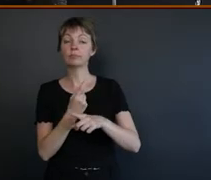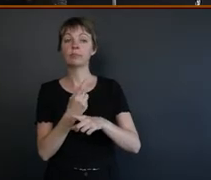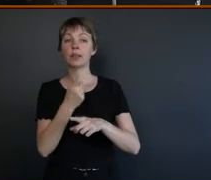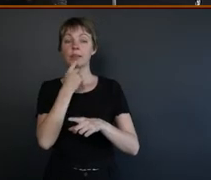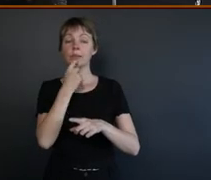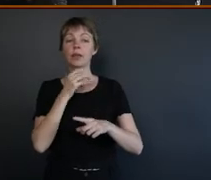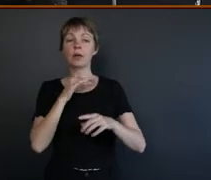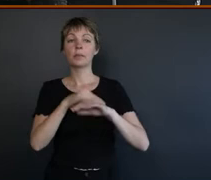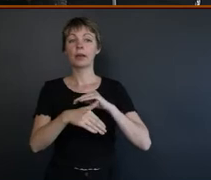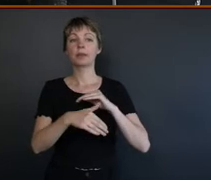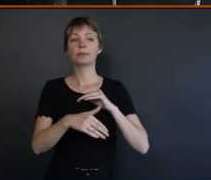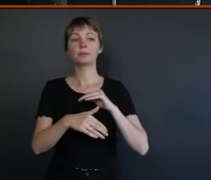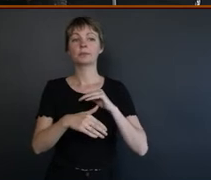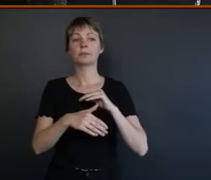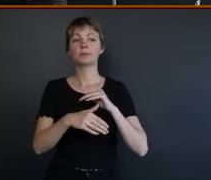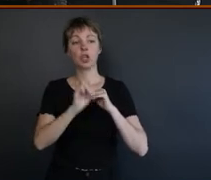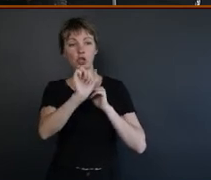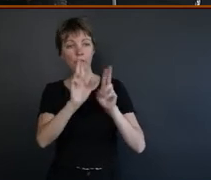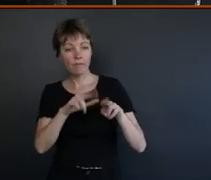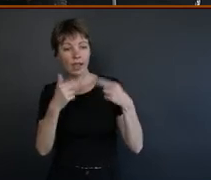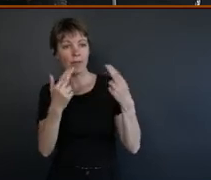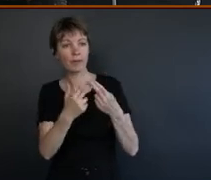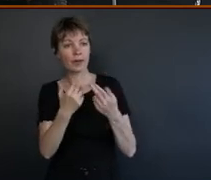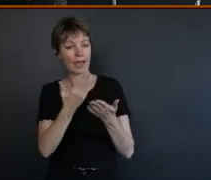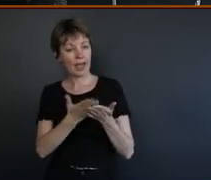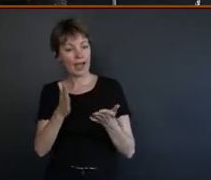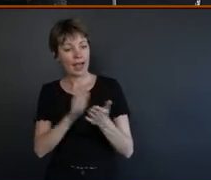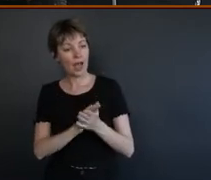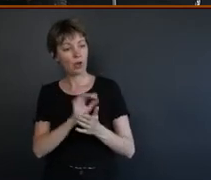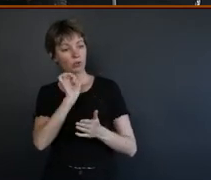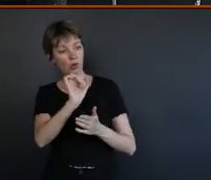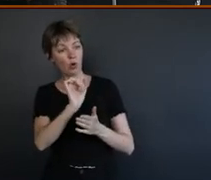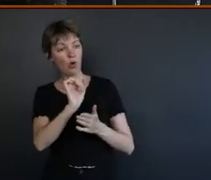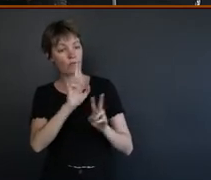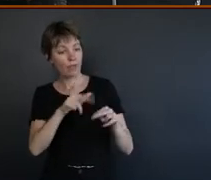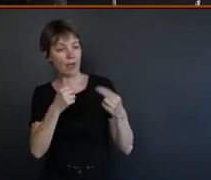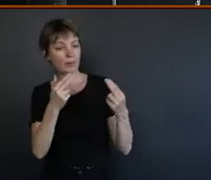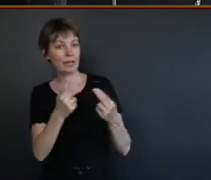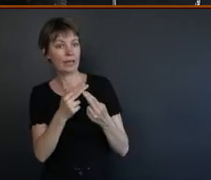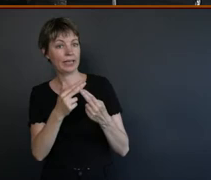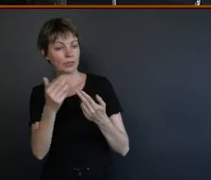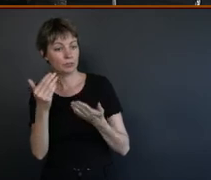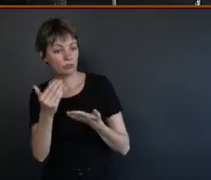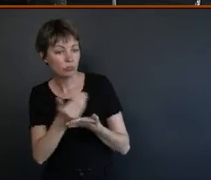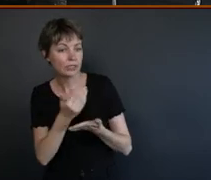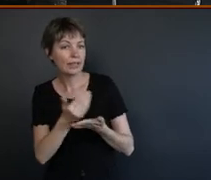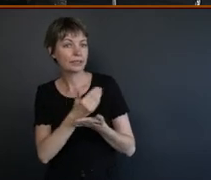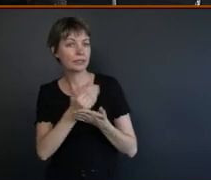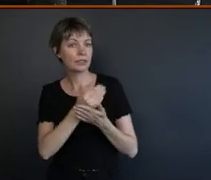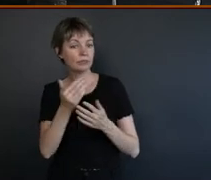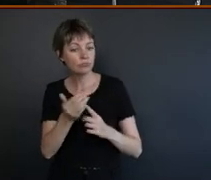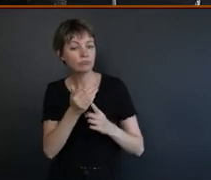your family has been protected and also supported through this kind of campaign?